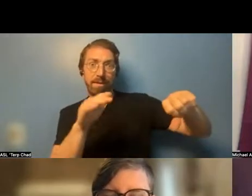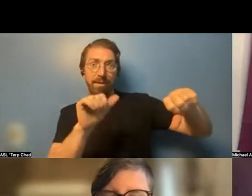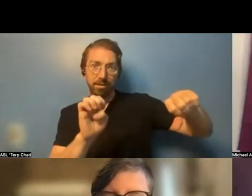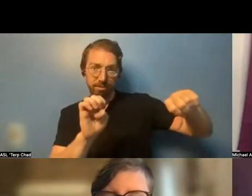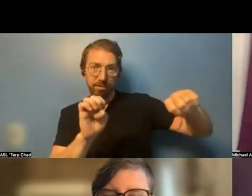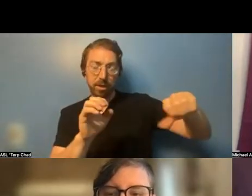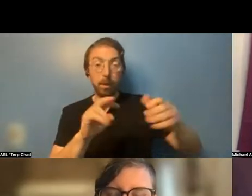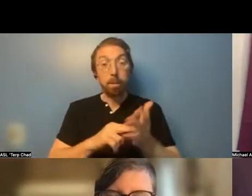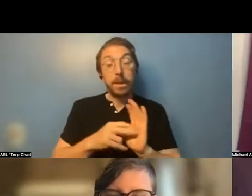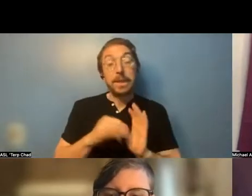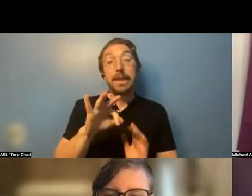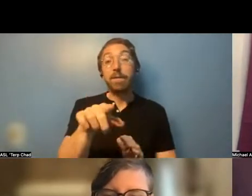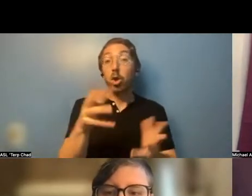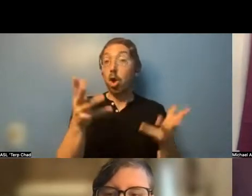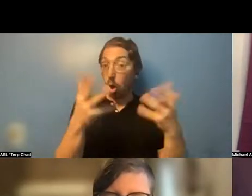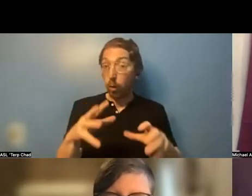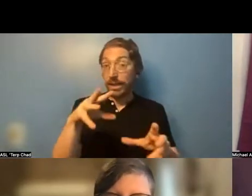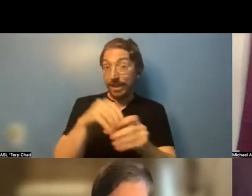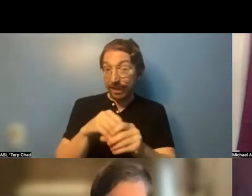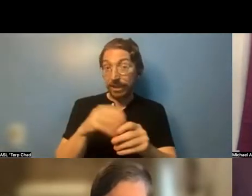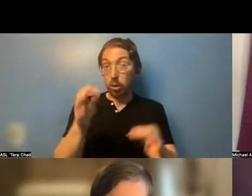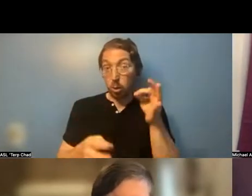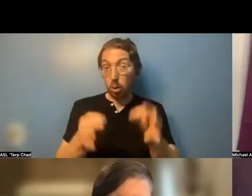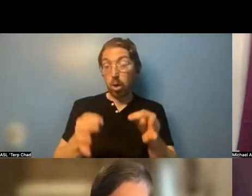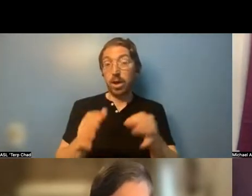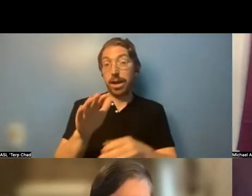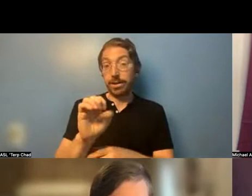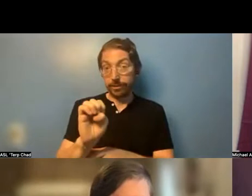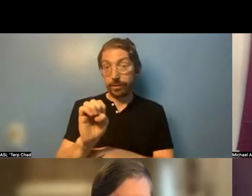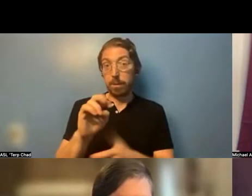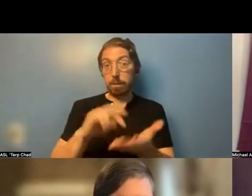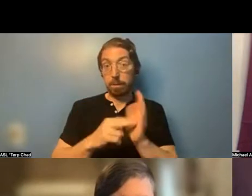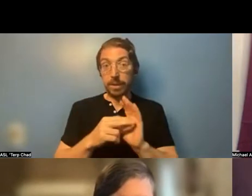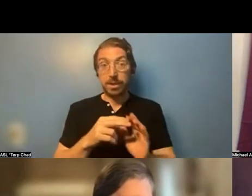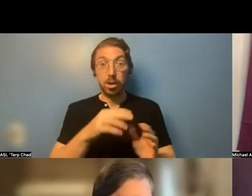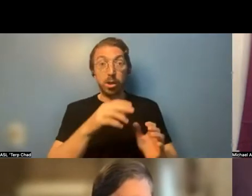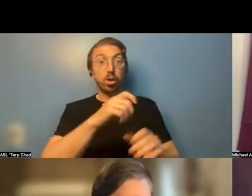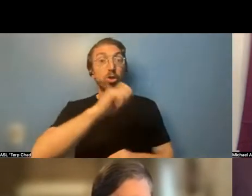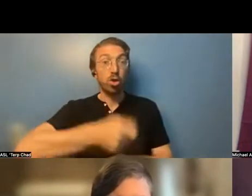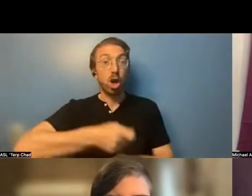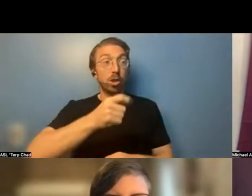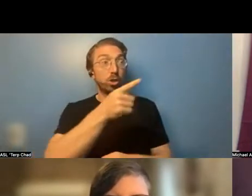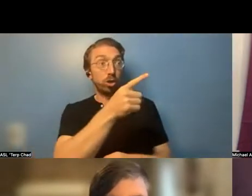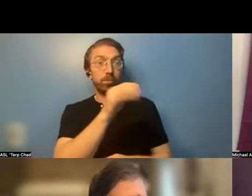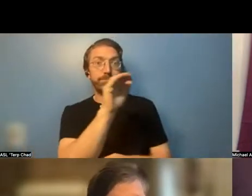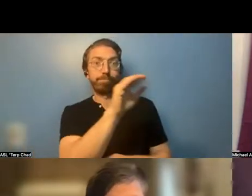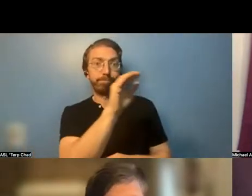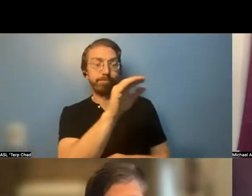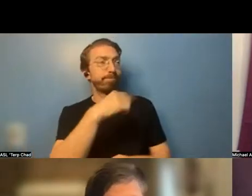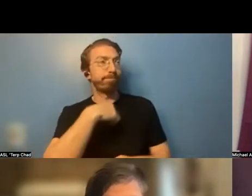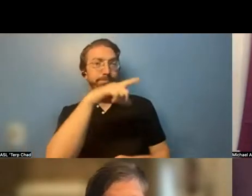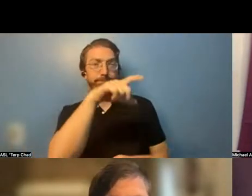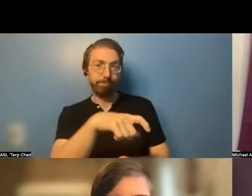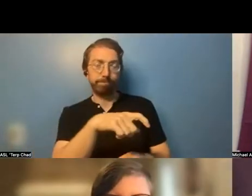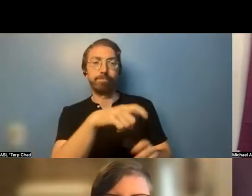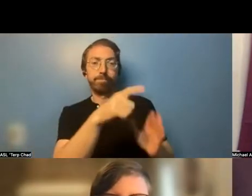the judge to be referred to a court appointed attorney. If you have questions regarding your rights as a tenant